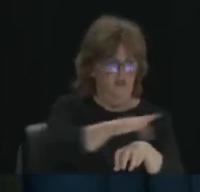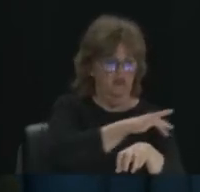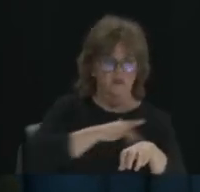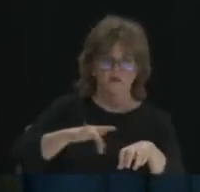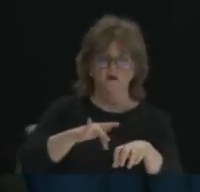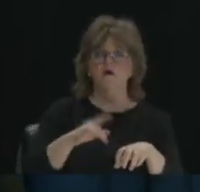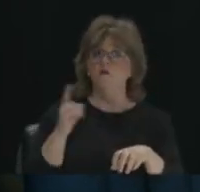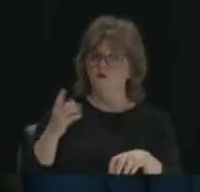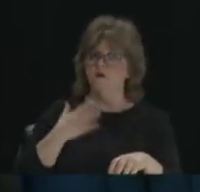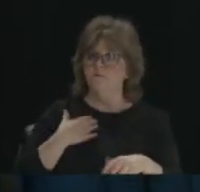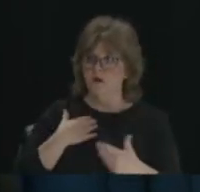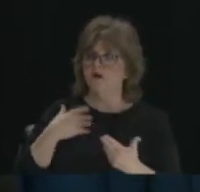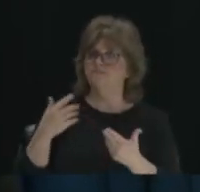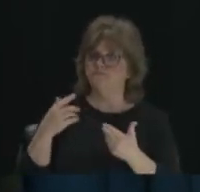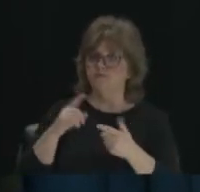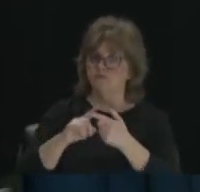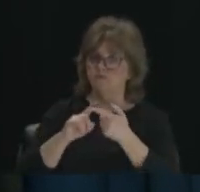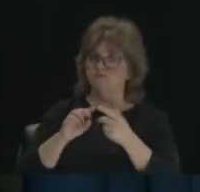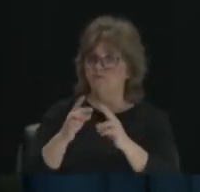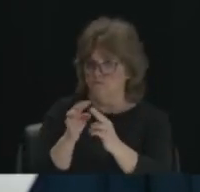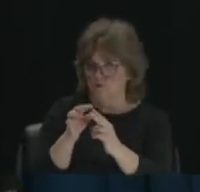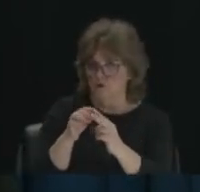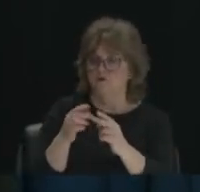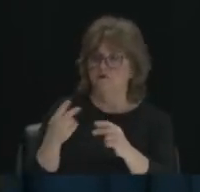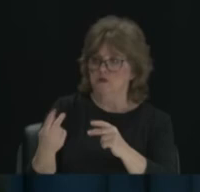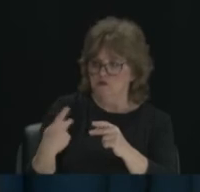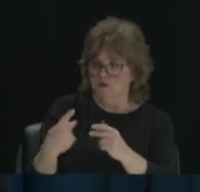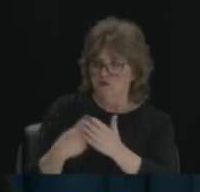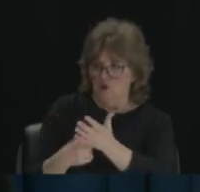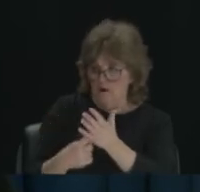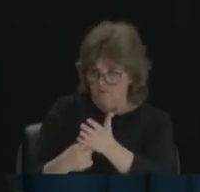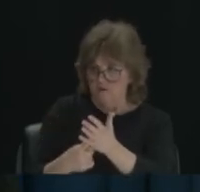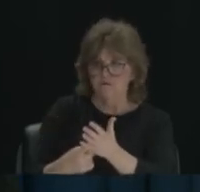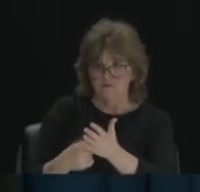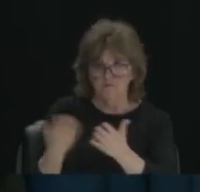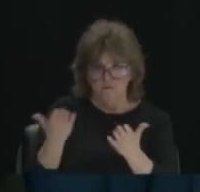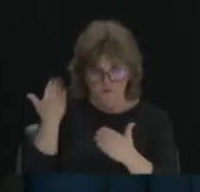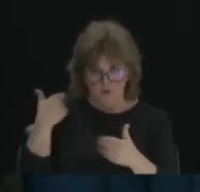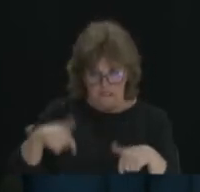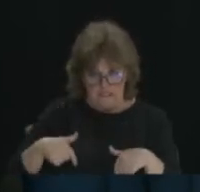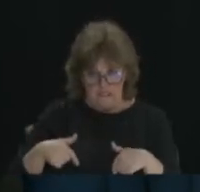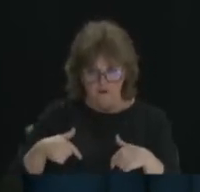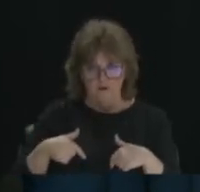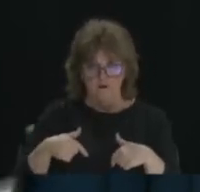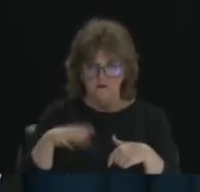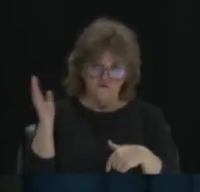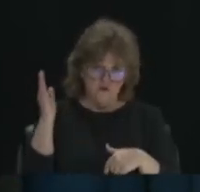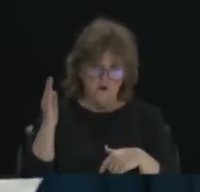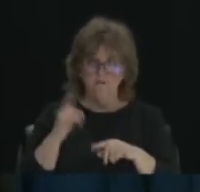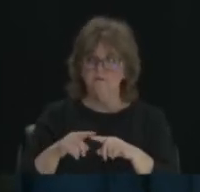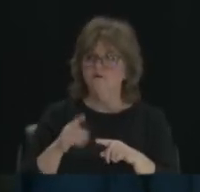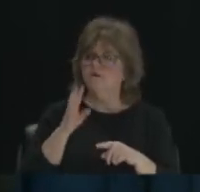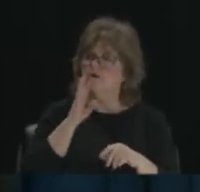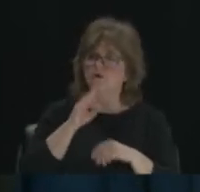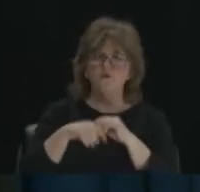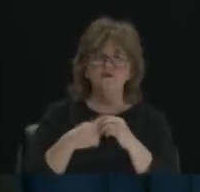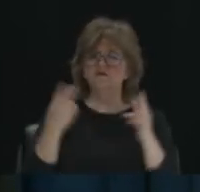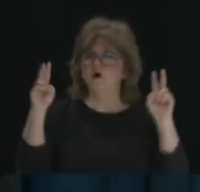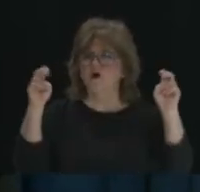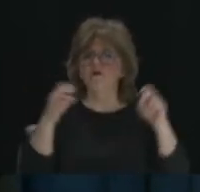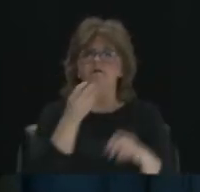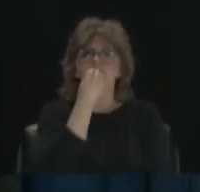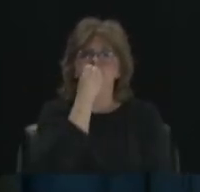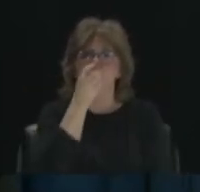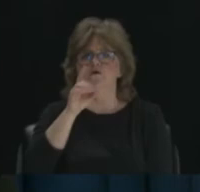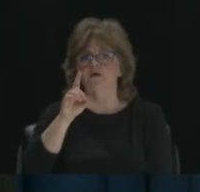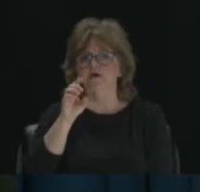Sinclair, who's been on this program and we've had a conversation. It was at the table across the way there talking about what is a food desert and